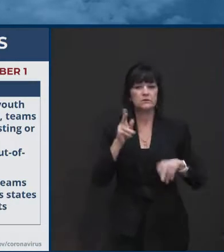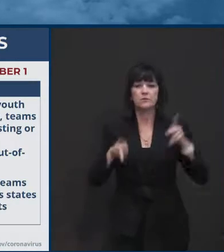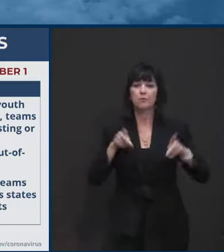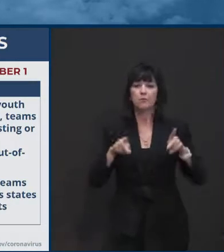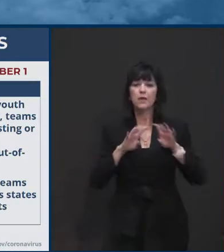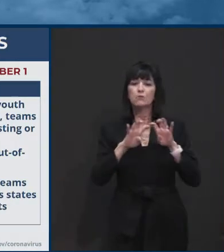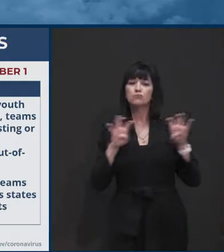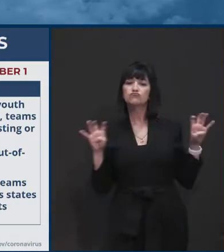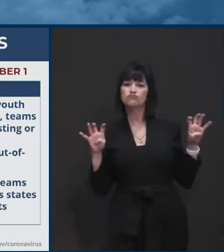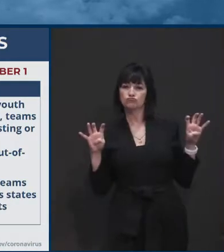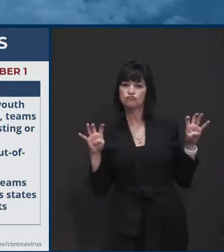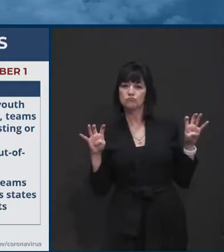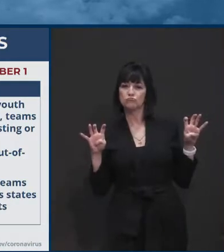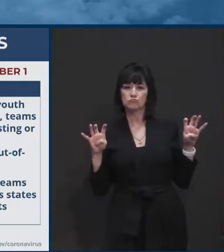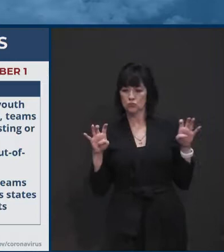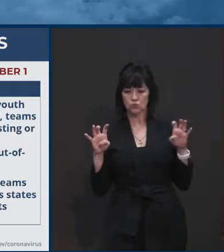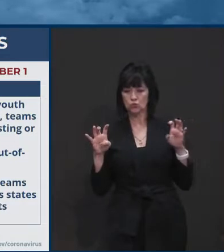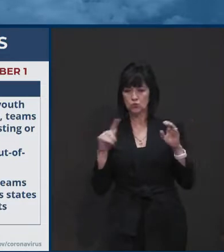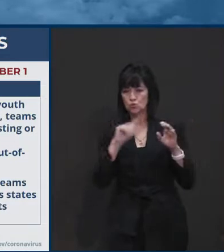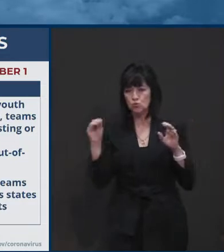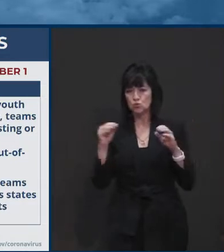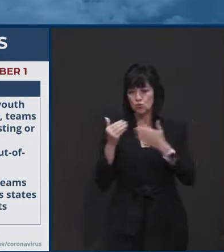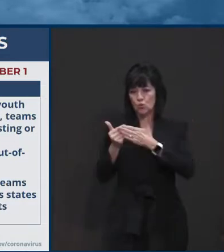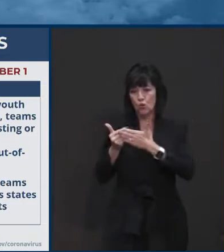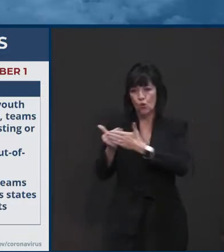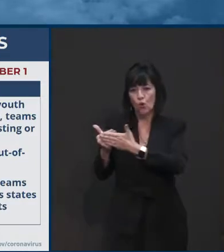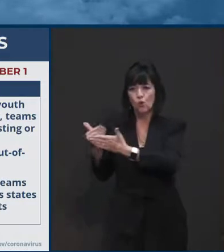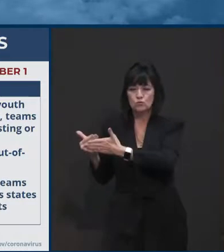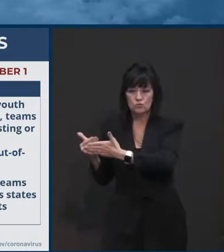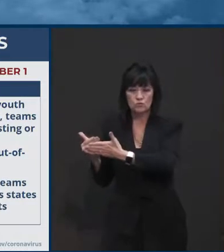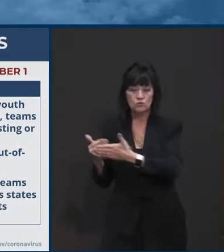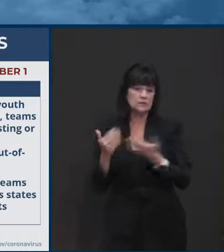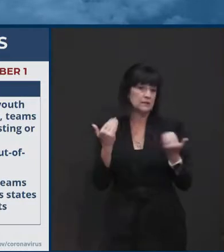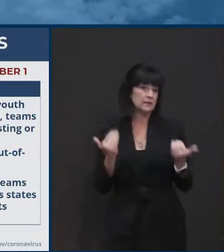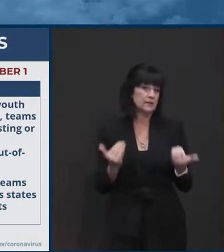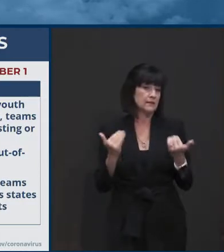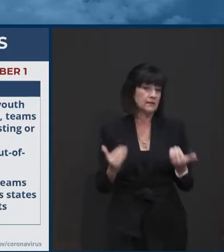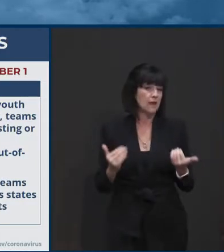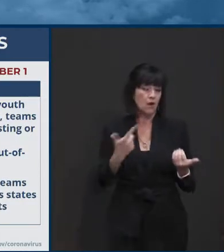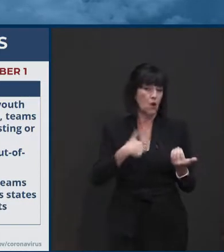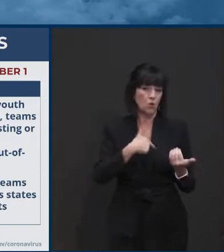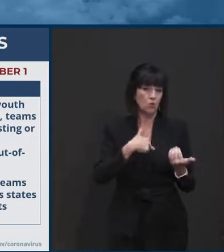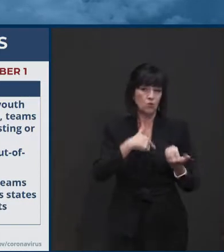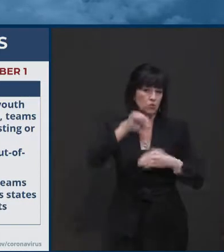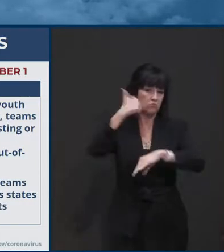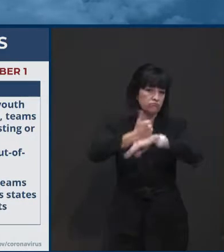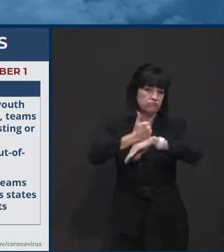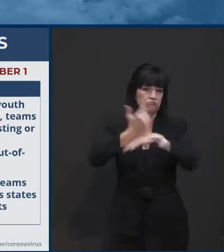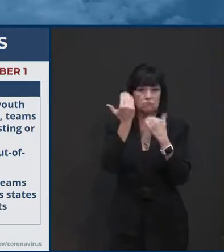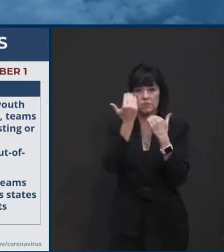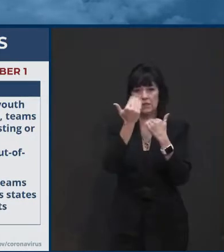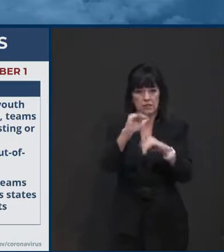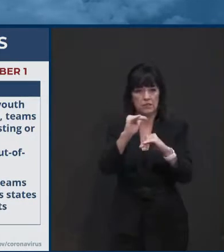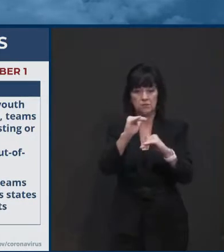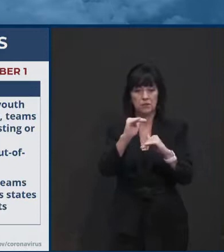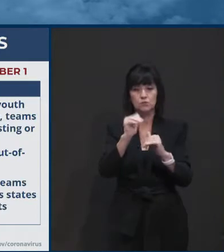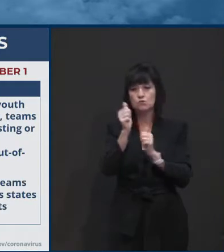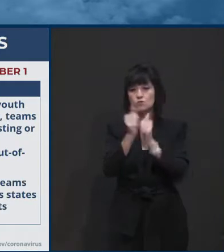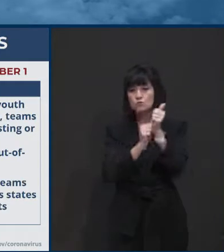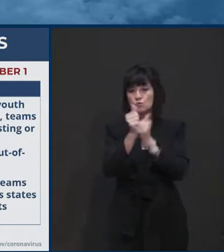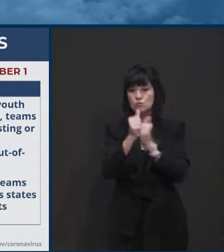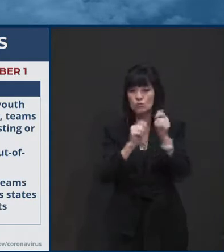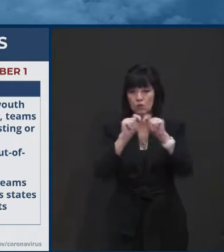restricting, uh, limiting, uh, no out of state sports tournaments. If, if, uh, sports teams want to have in,